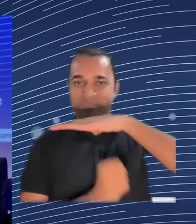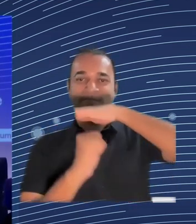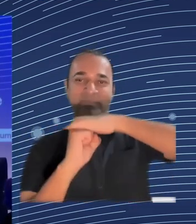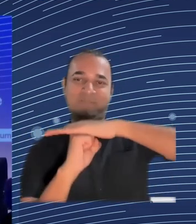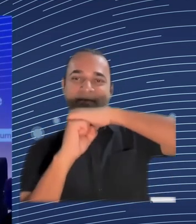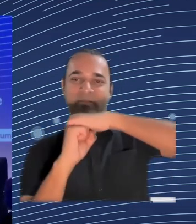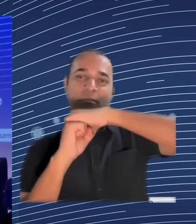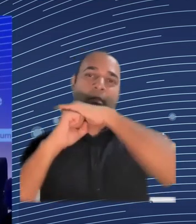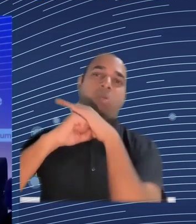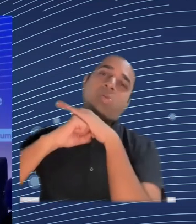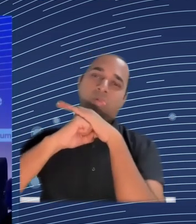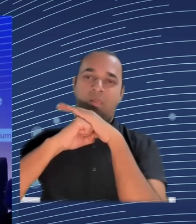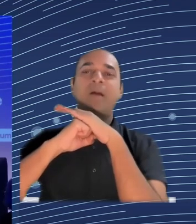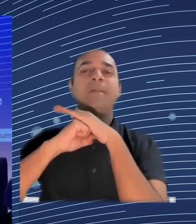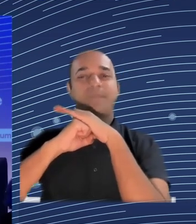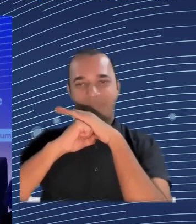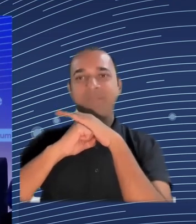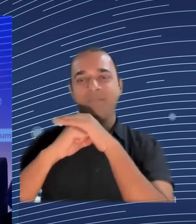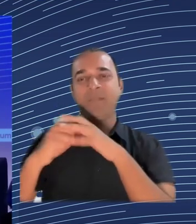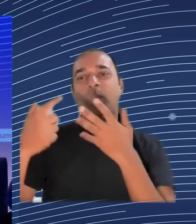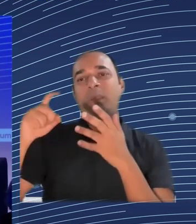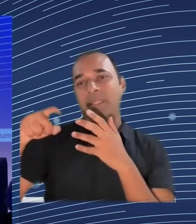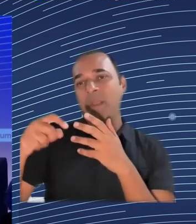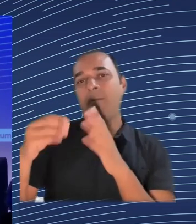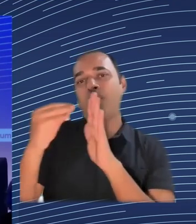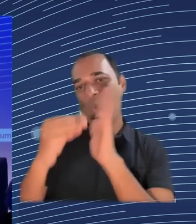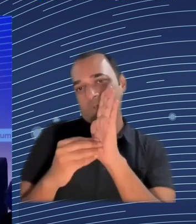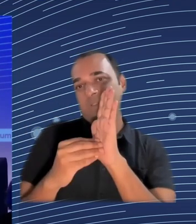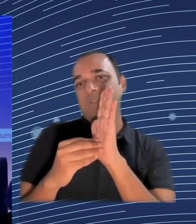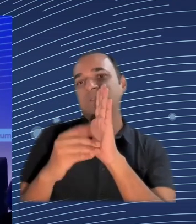being so aware of the time. I'll move to Ms. Stanka Vicene.